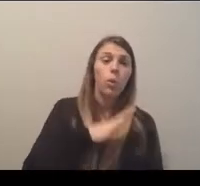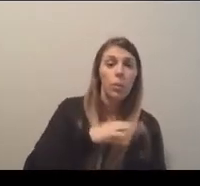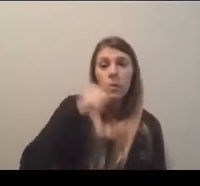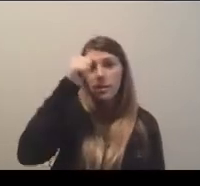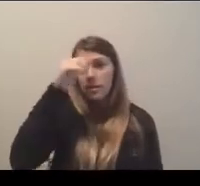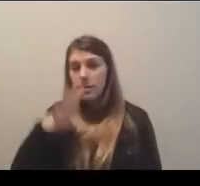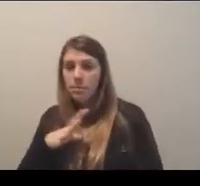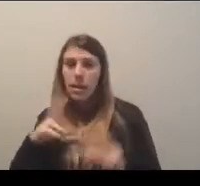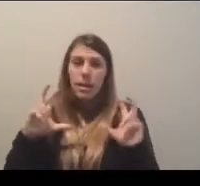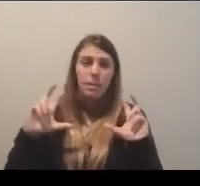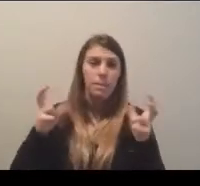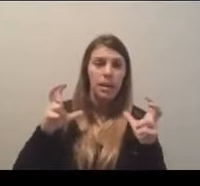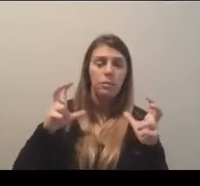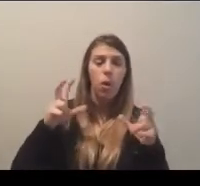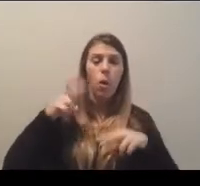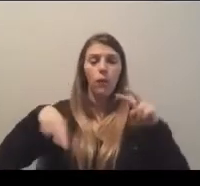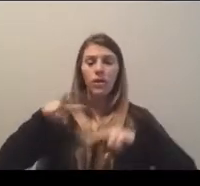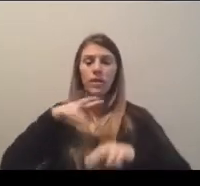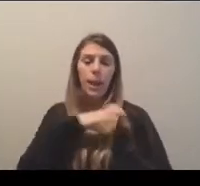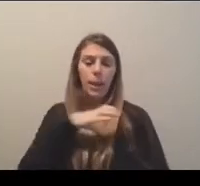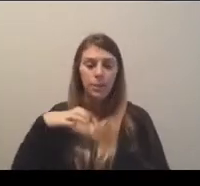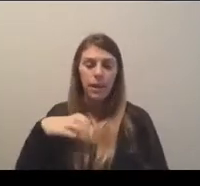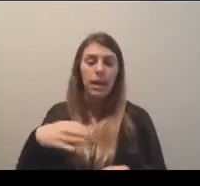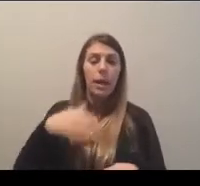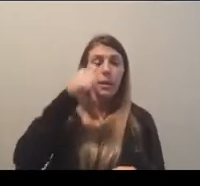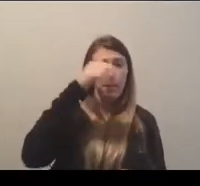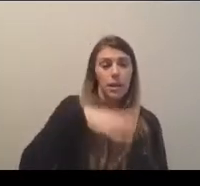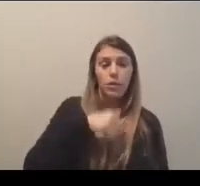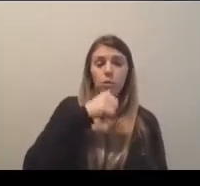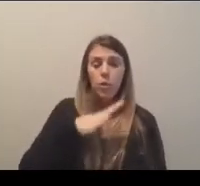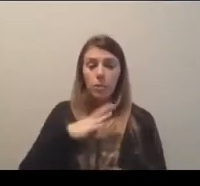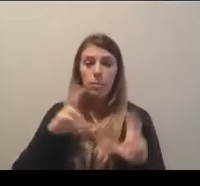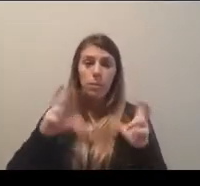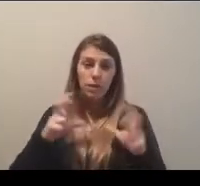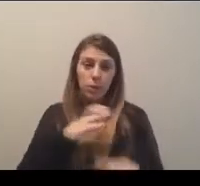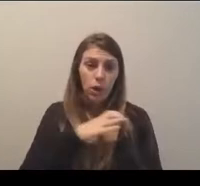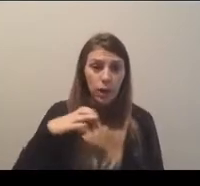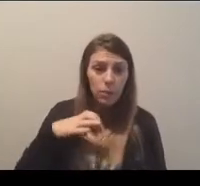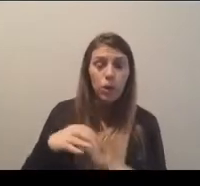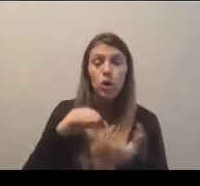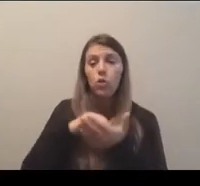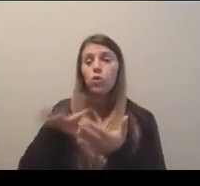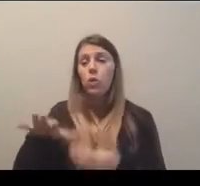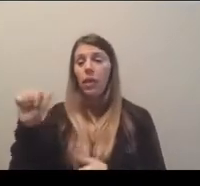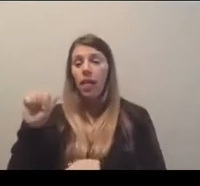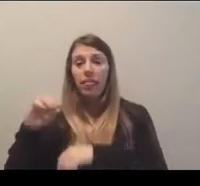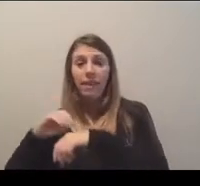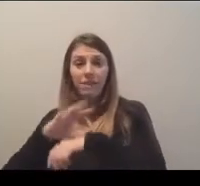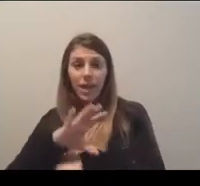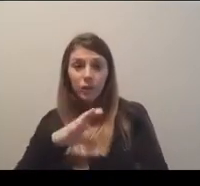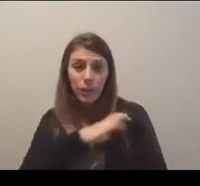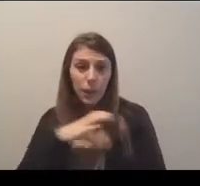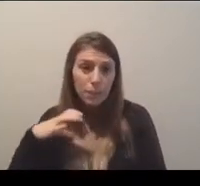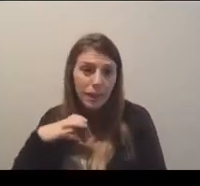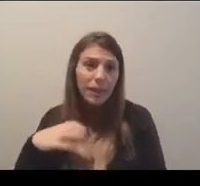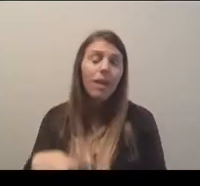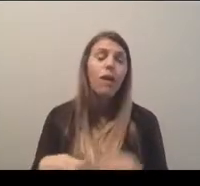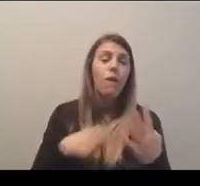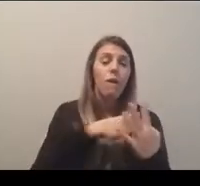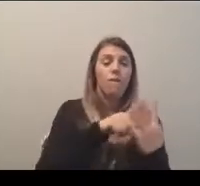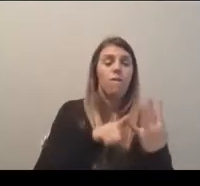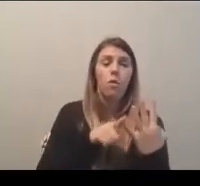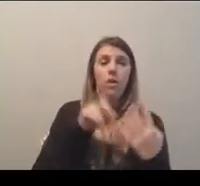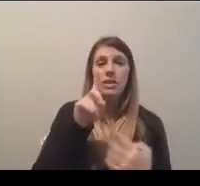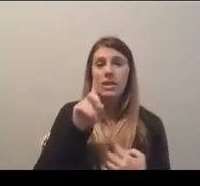basketball oversight committees, women's and men's basketball committees, student athlete advisory committees, our four membership D